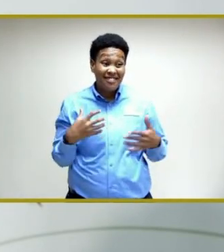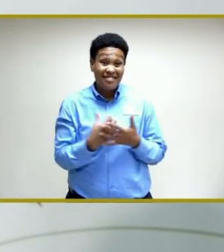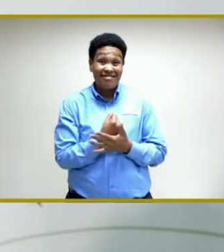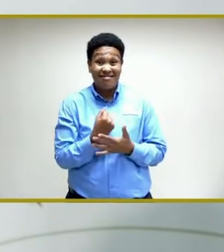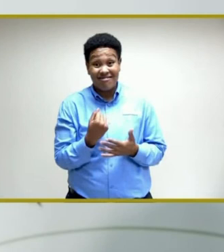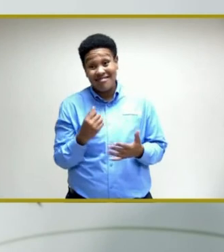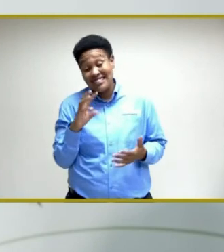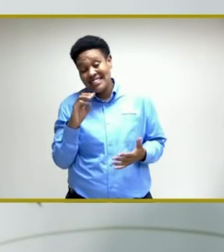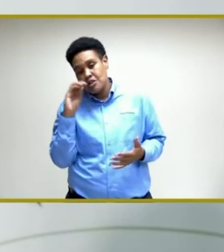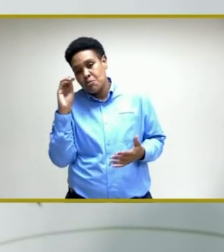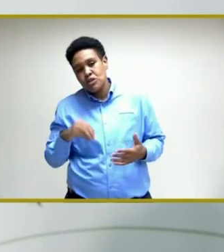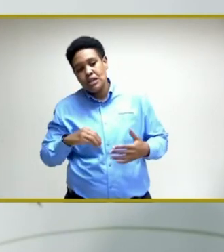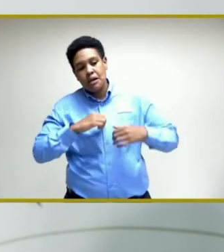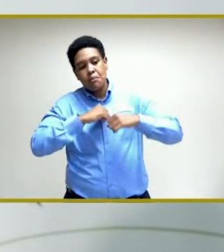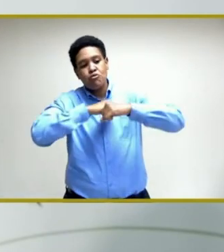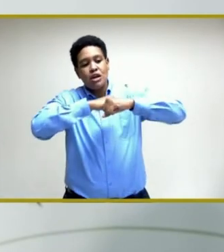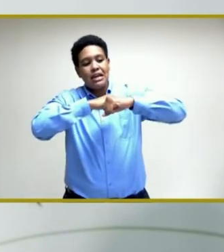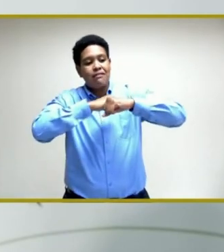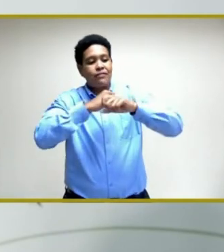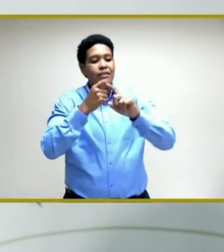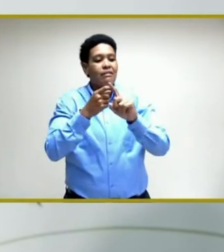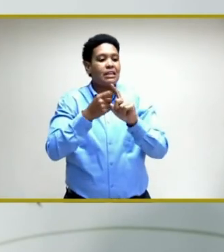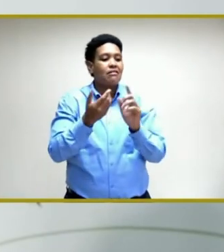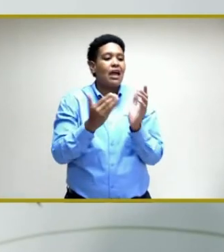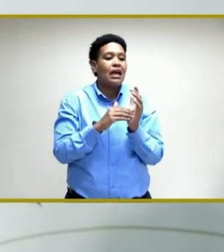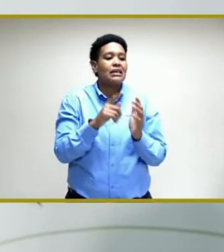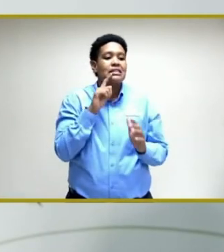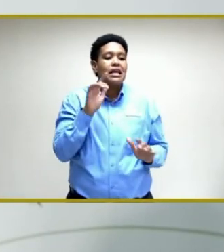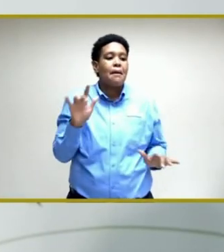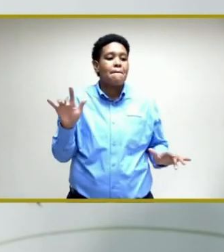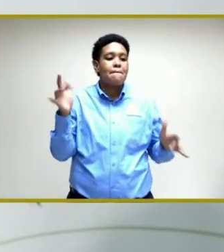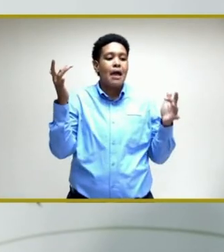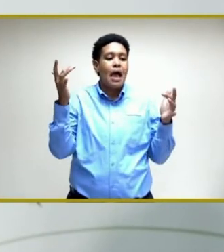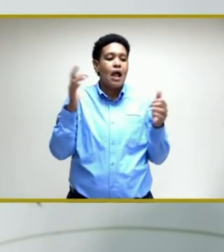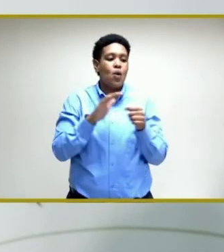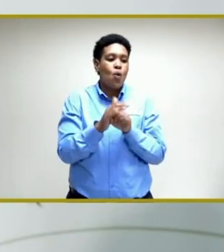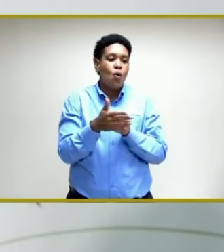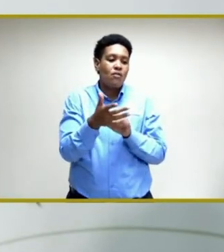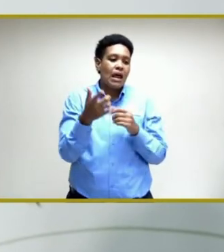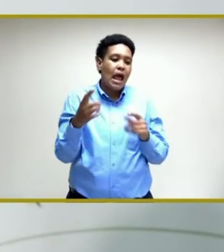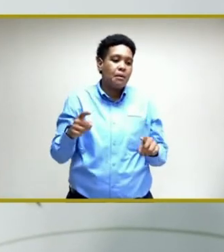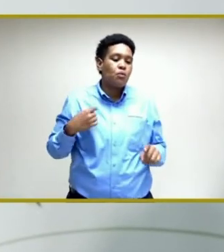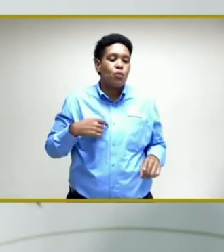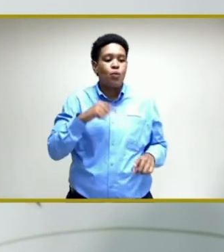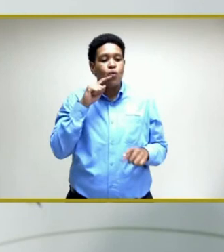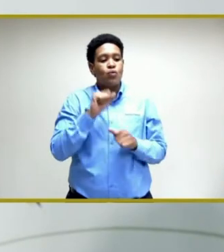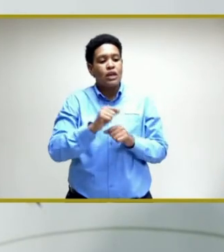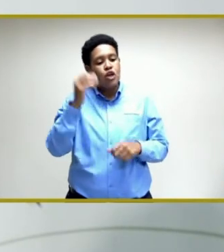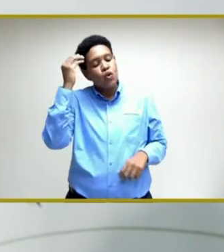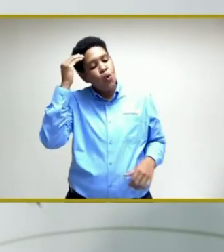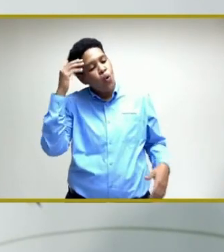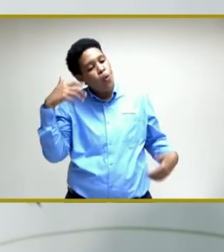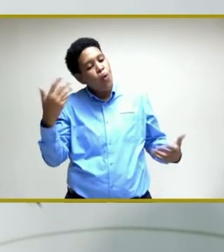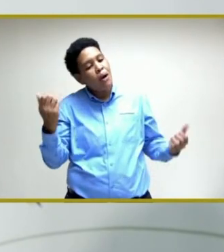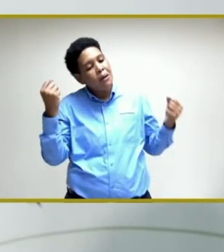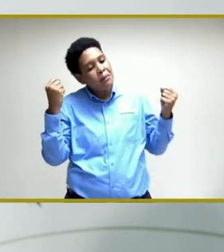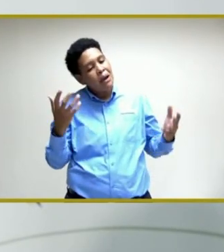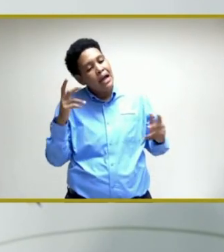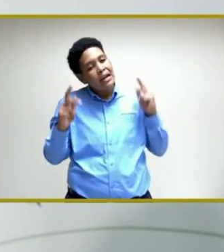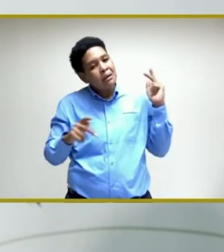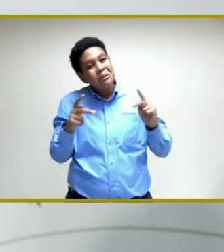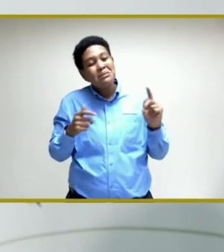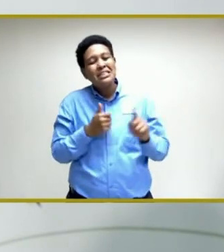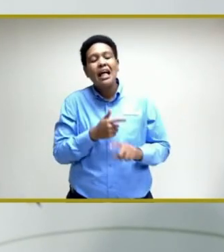there is a 60% protective effectiveness against mild COVID. So we do know that there are many persons